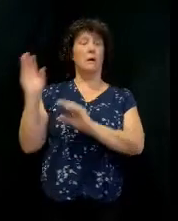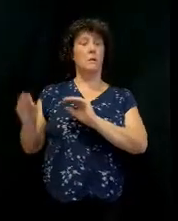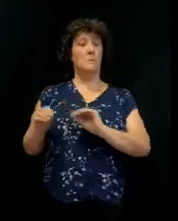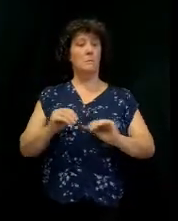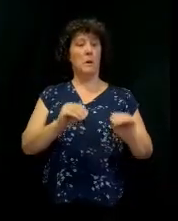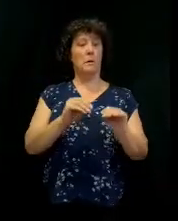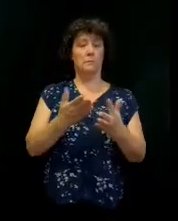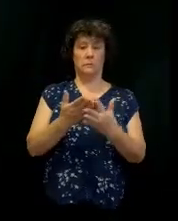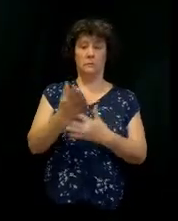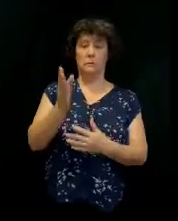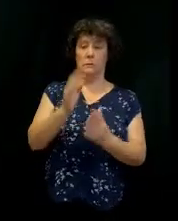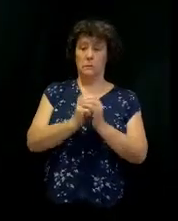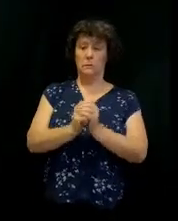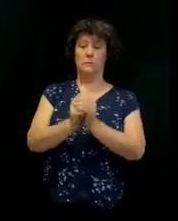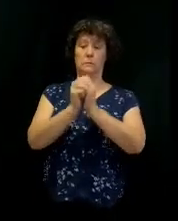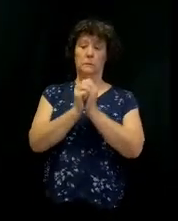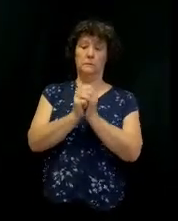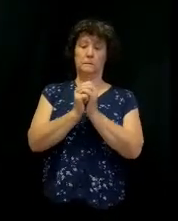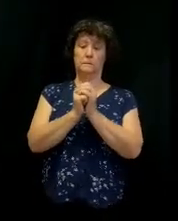in worship.